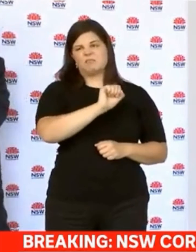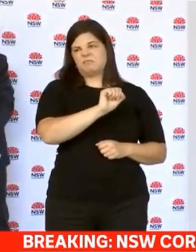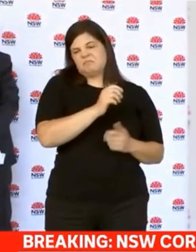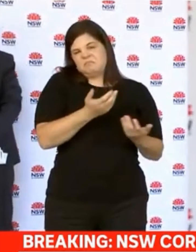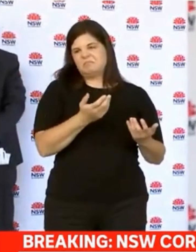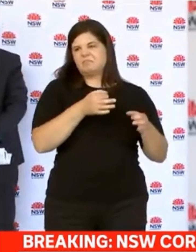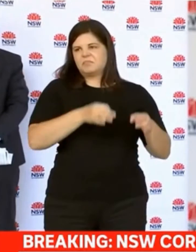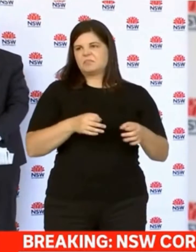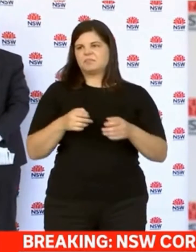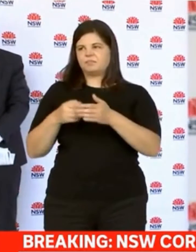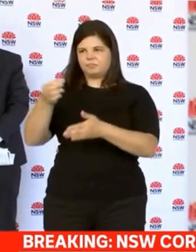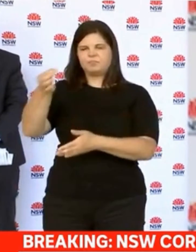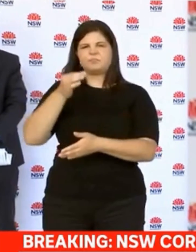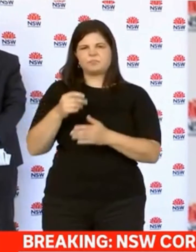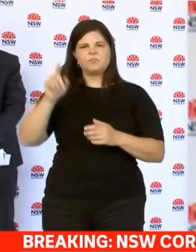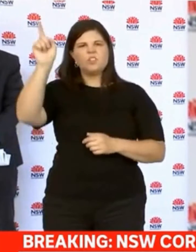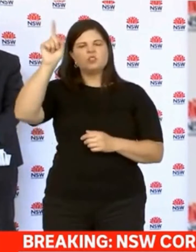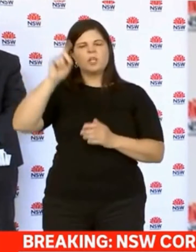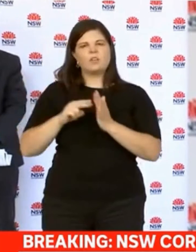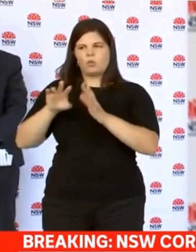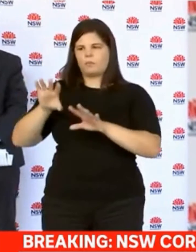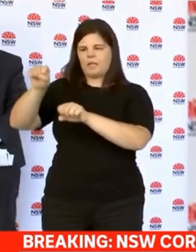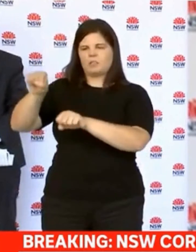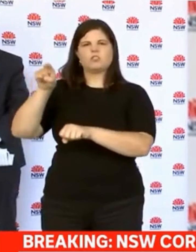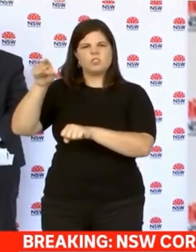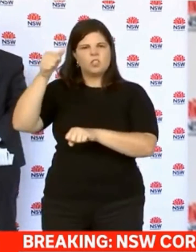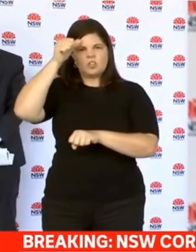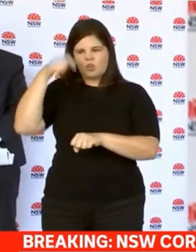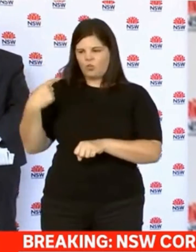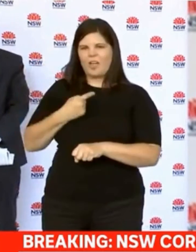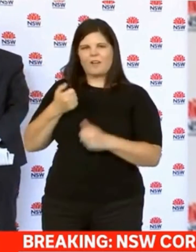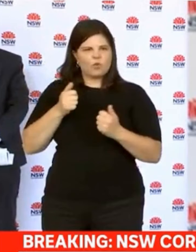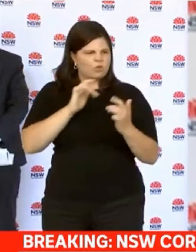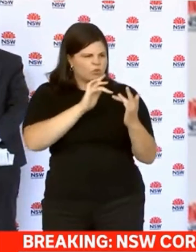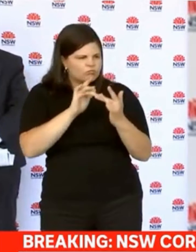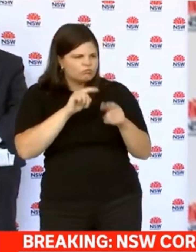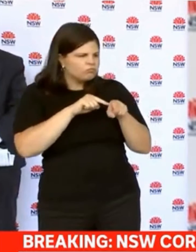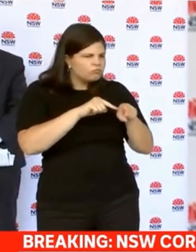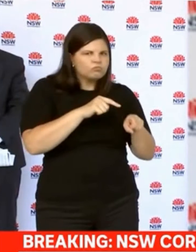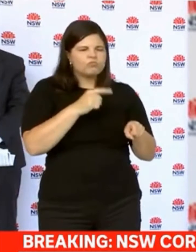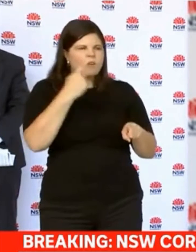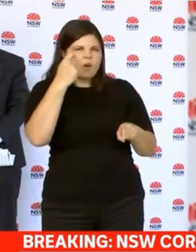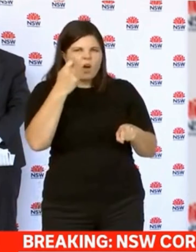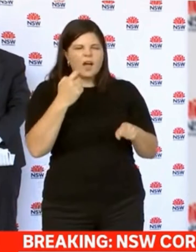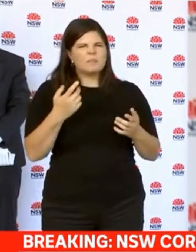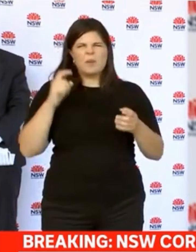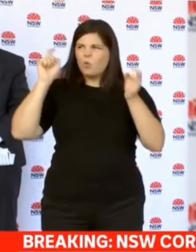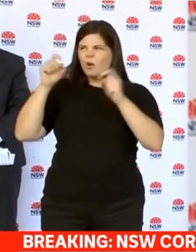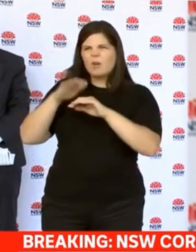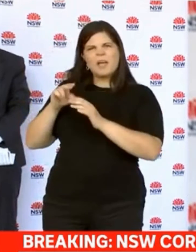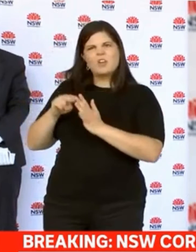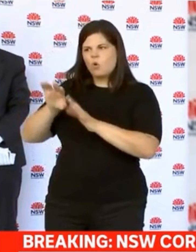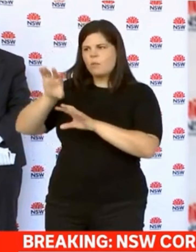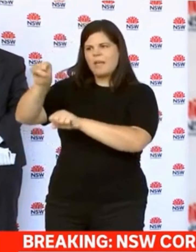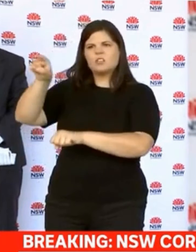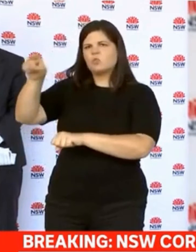concerned that we still don't know in regards to Northern